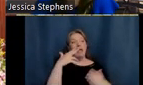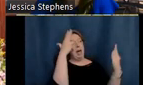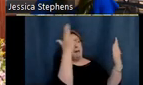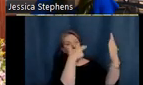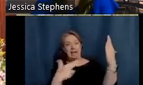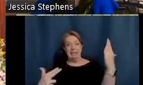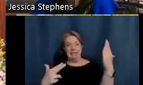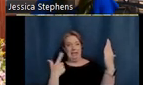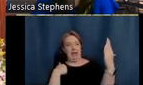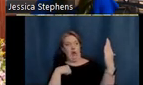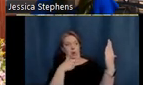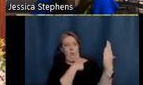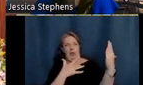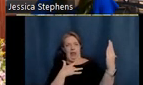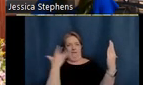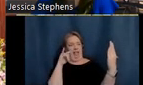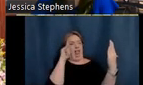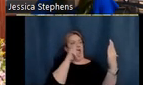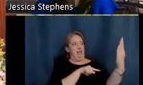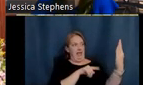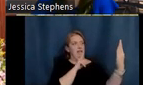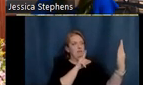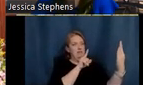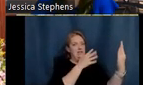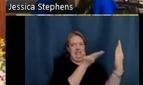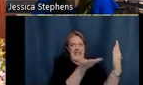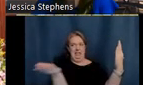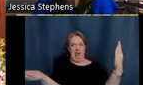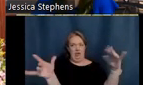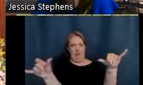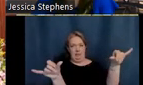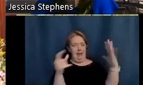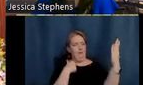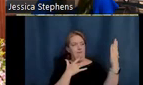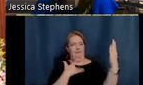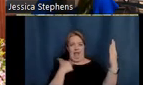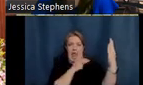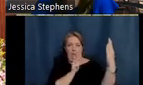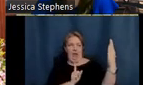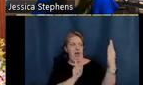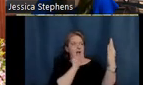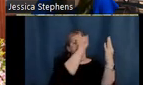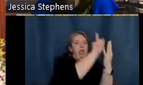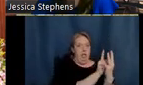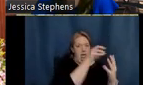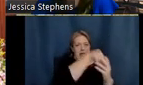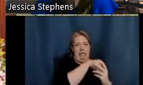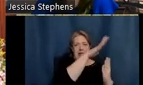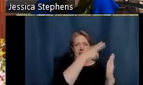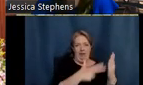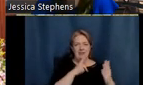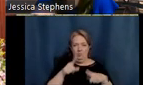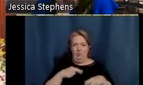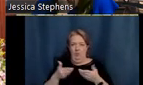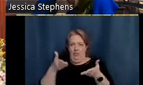scenes, we are then present on the walls of the Steele's home and studio. Experiencing that direct connection